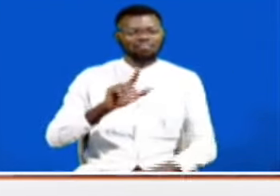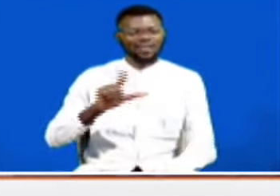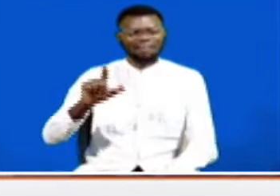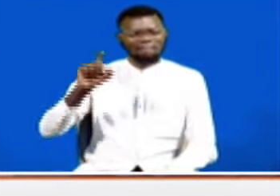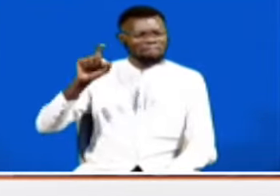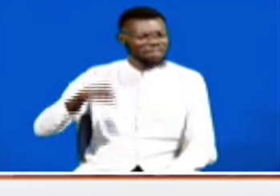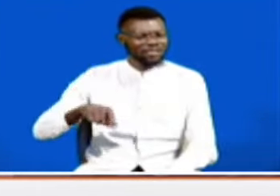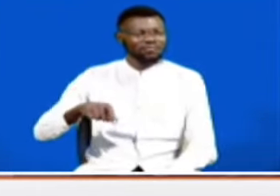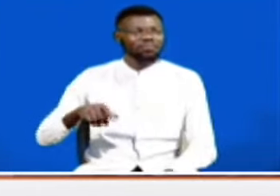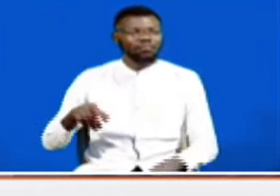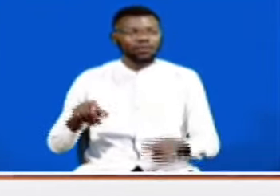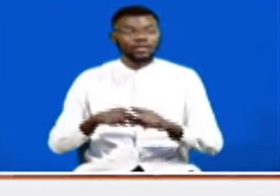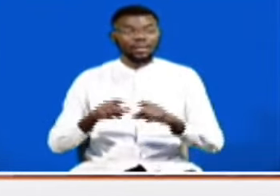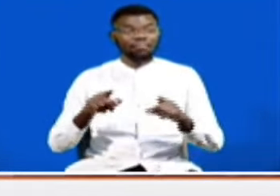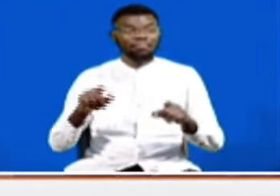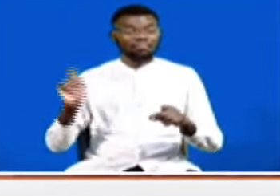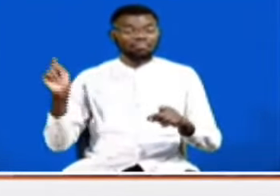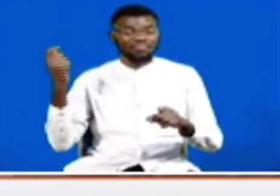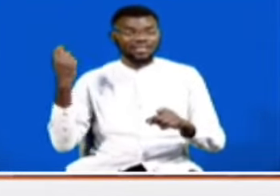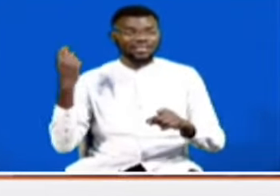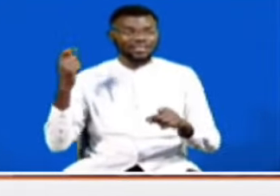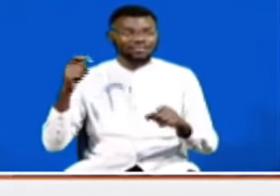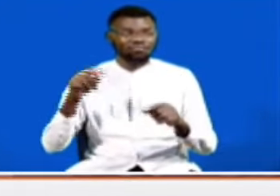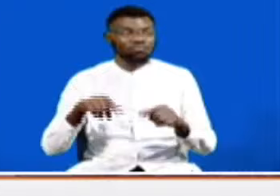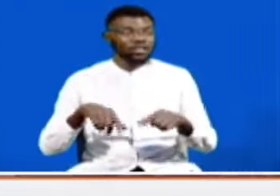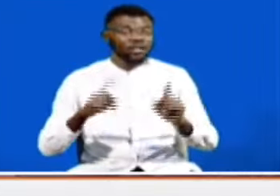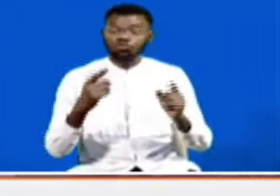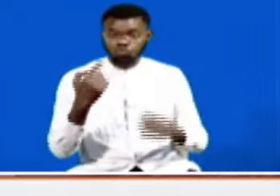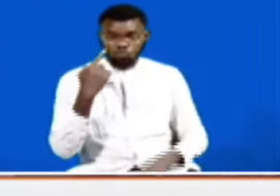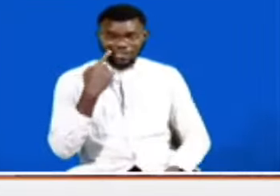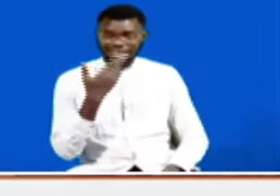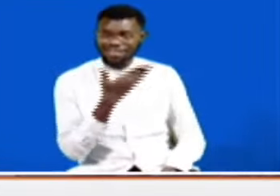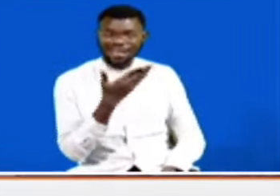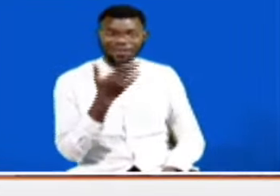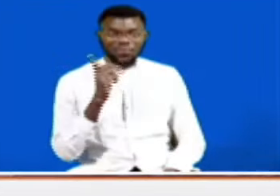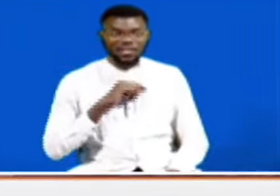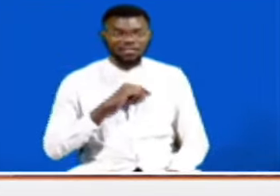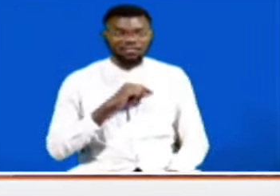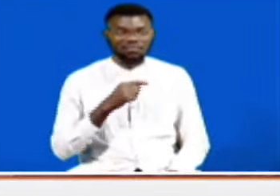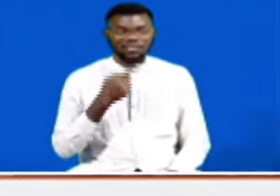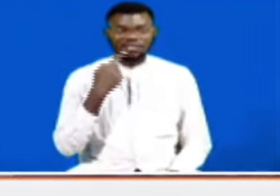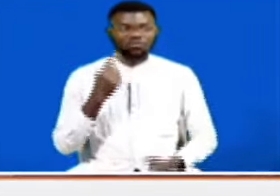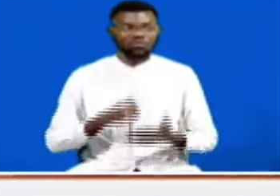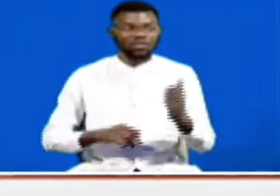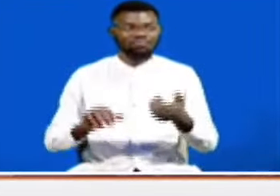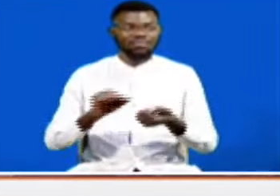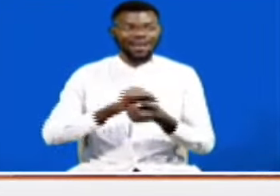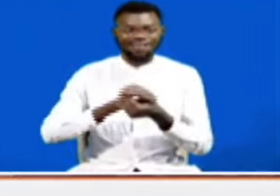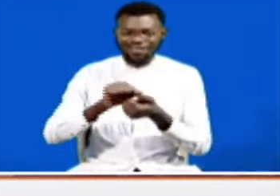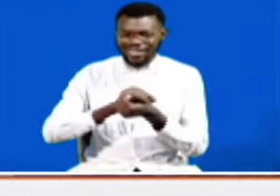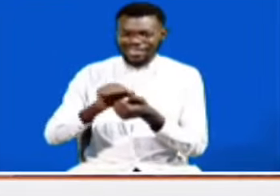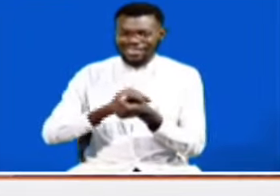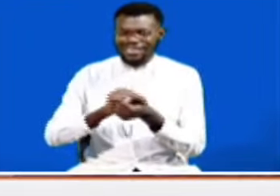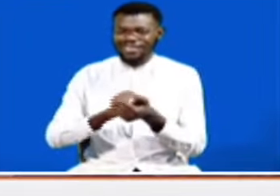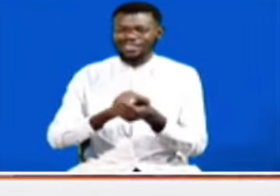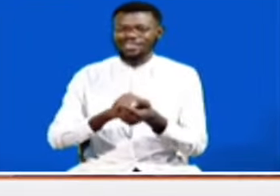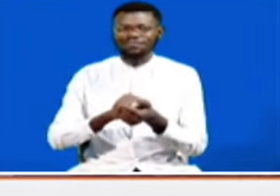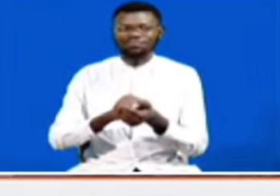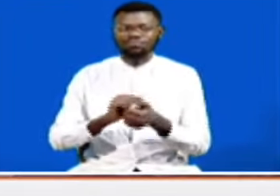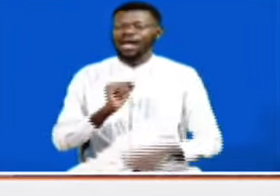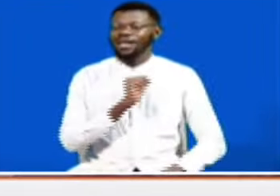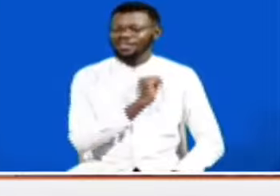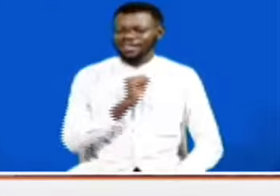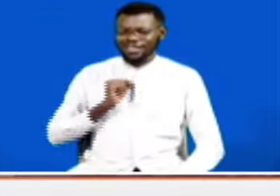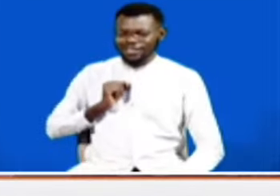And he was promised, and you showed it here, that by Friday that bill will be in the Senate. So